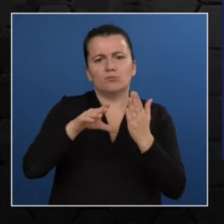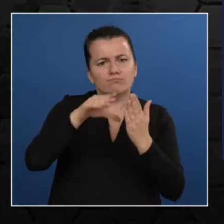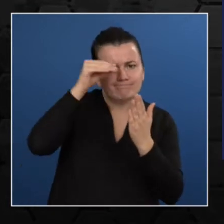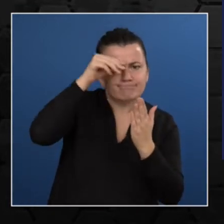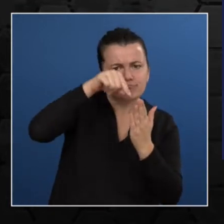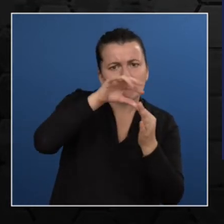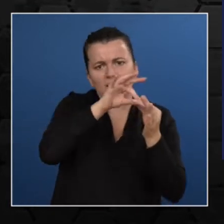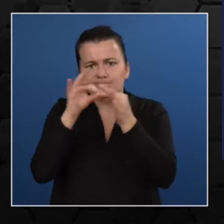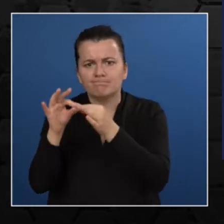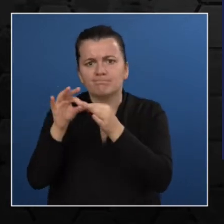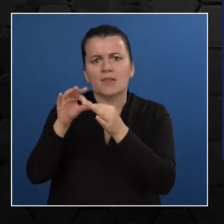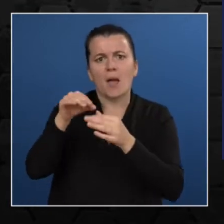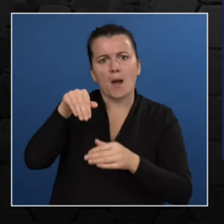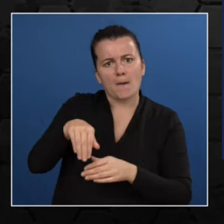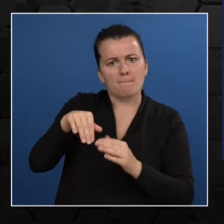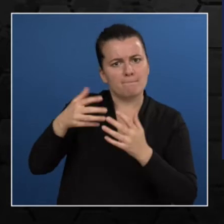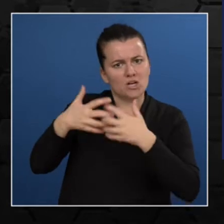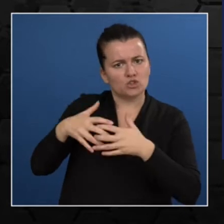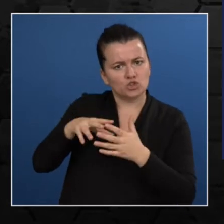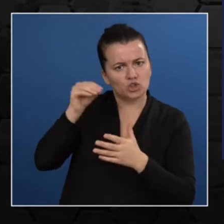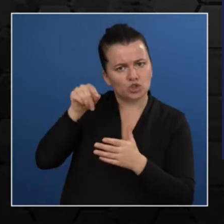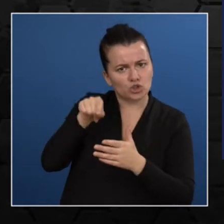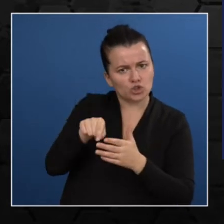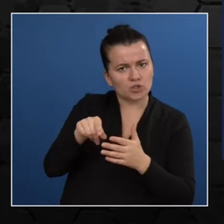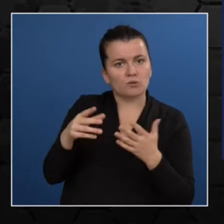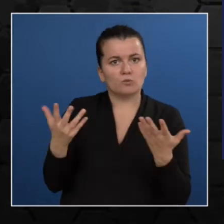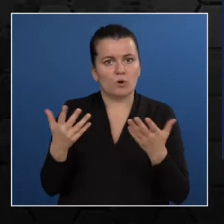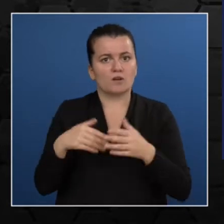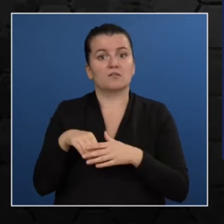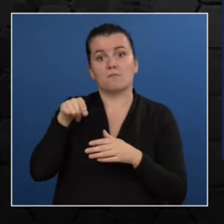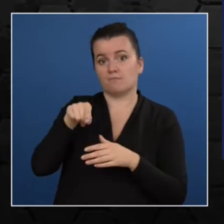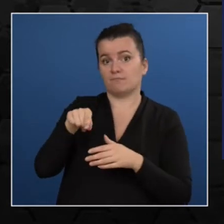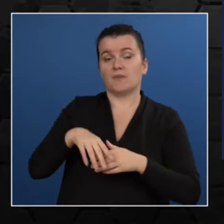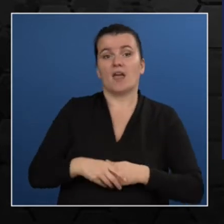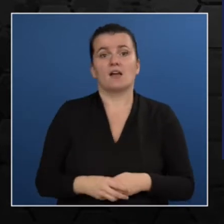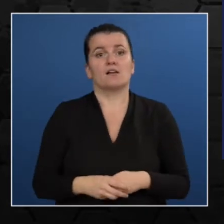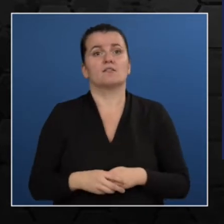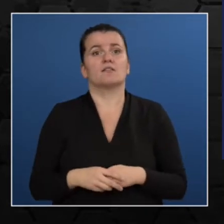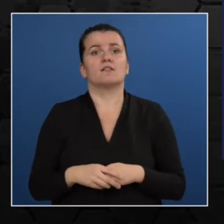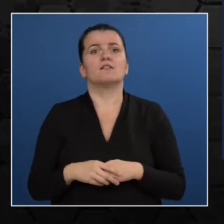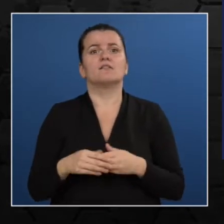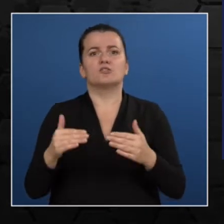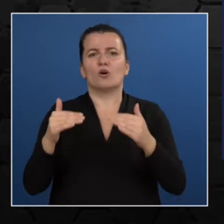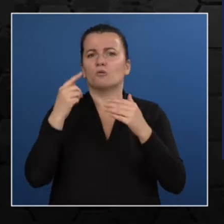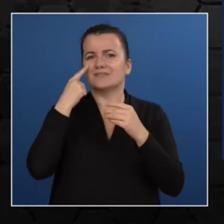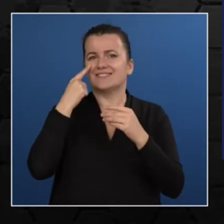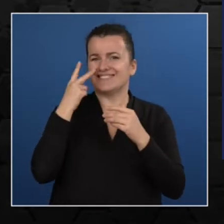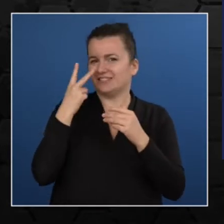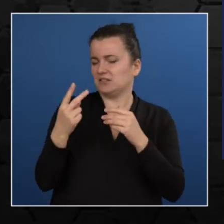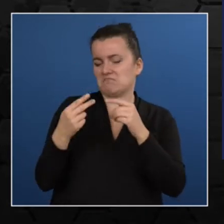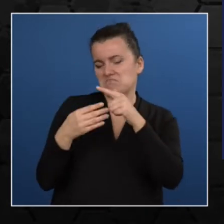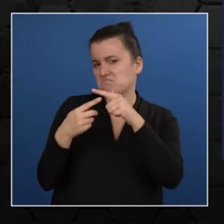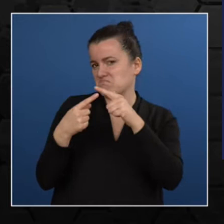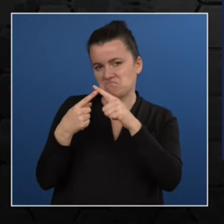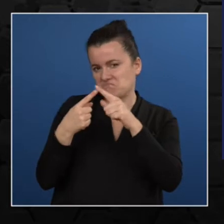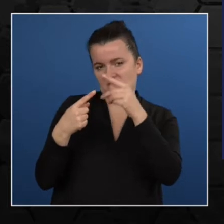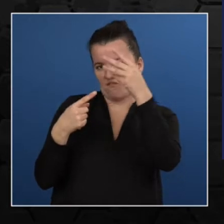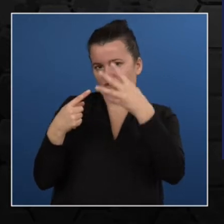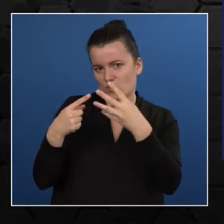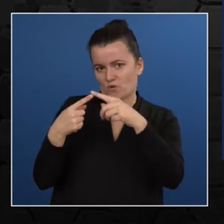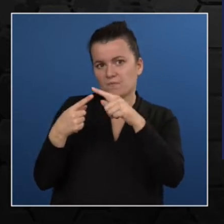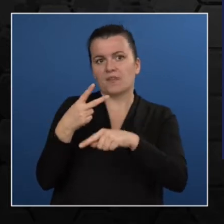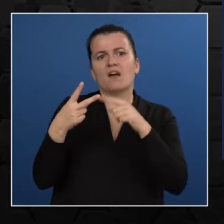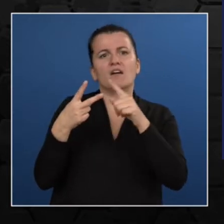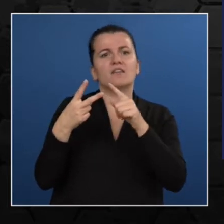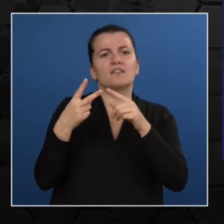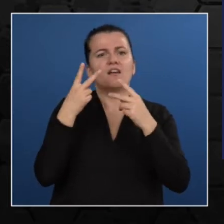where we have roundtable discussions that's around women data science and there's one by Usman Khan who's going to talk about what it takes